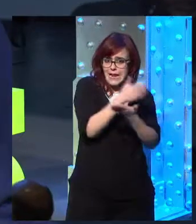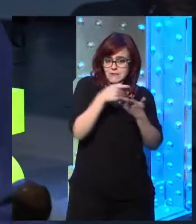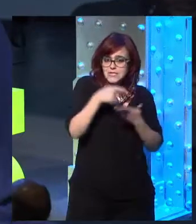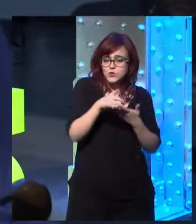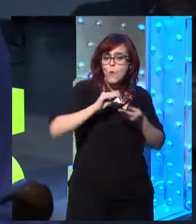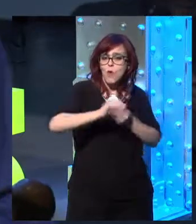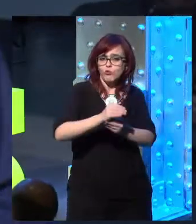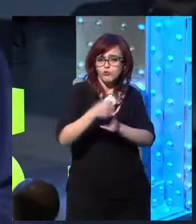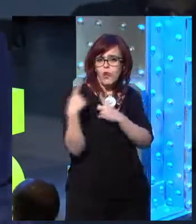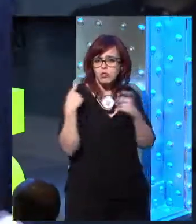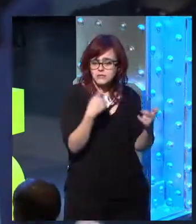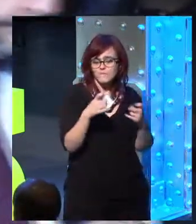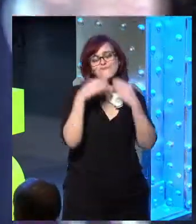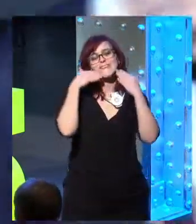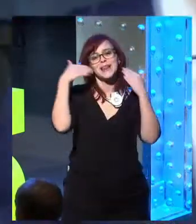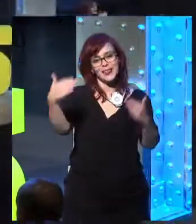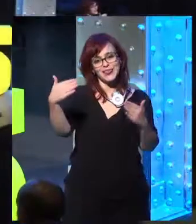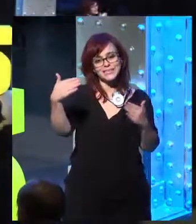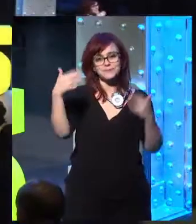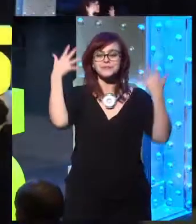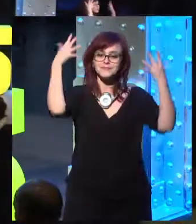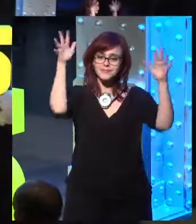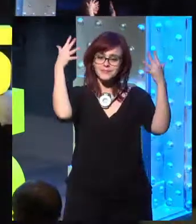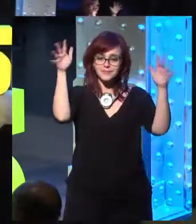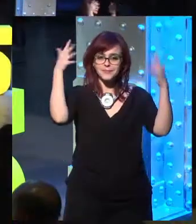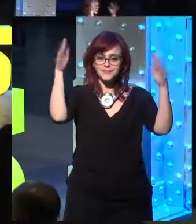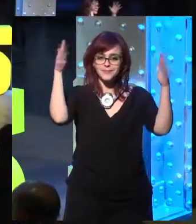more than ever is a necessary product. Thank you very much.